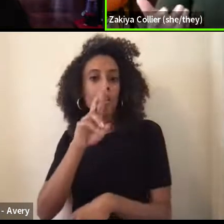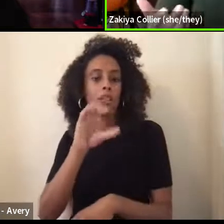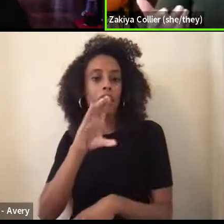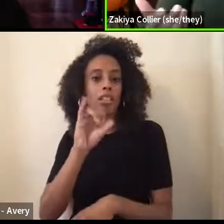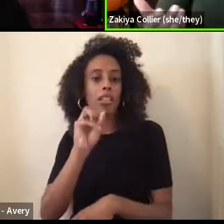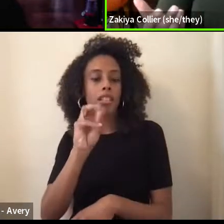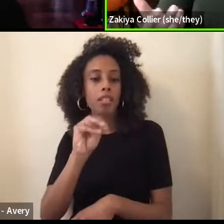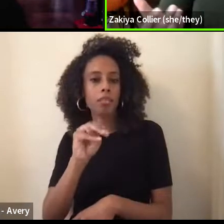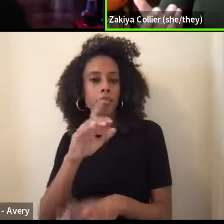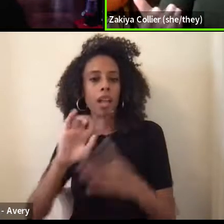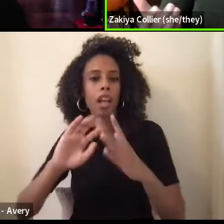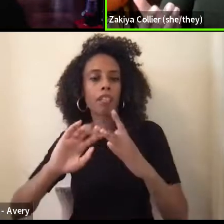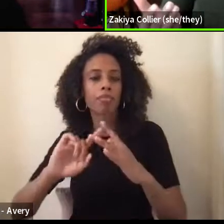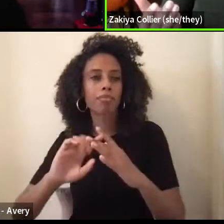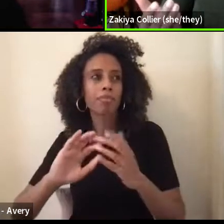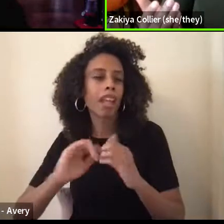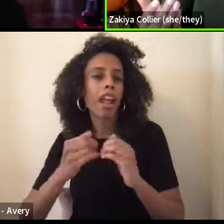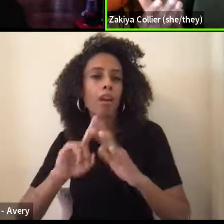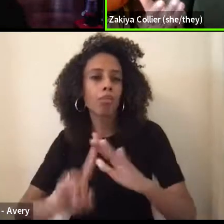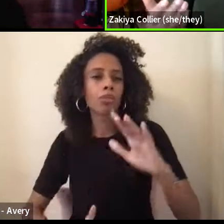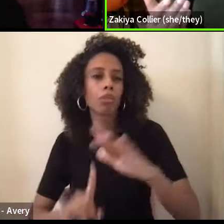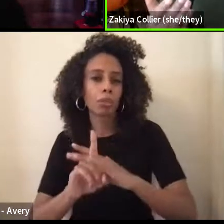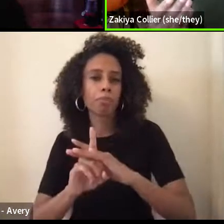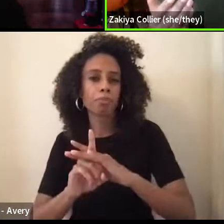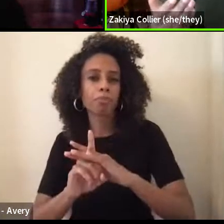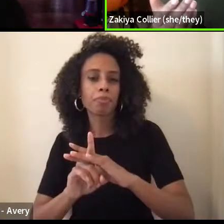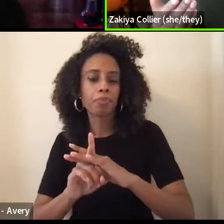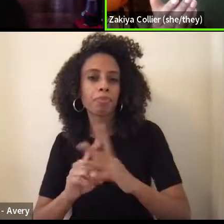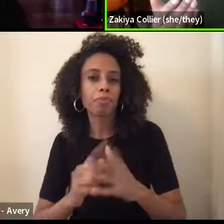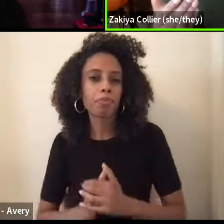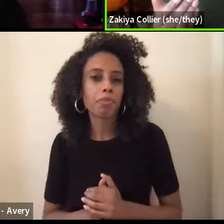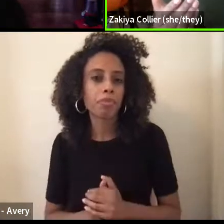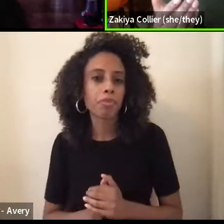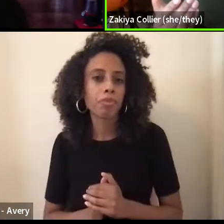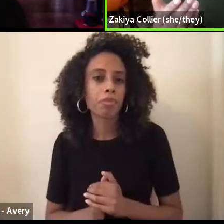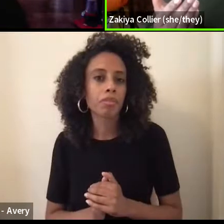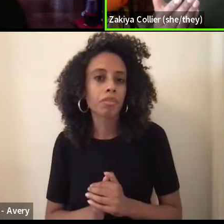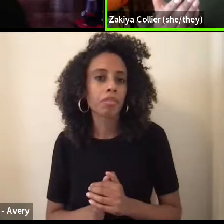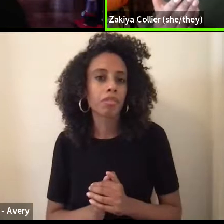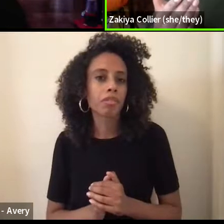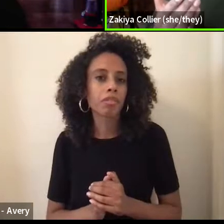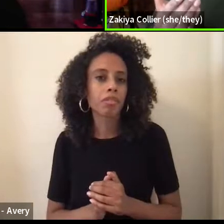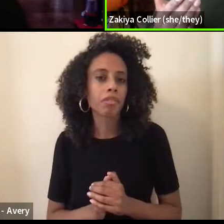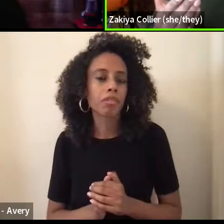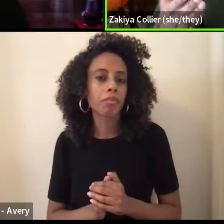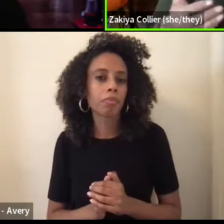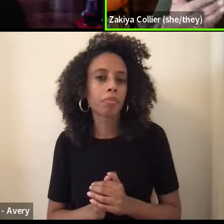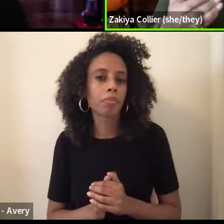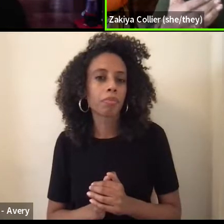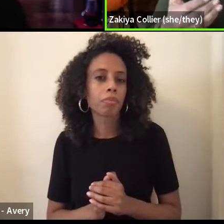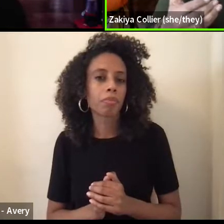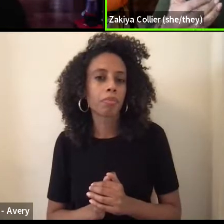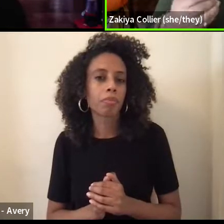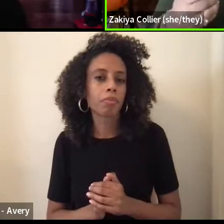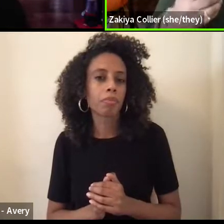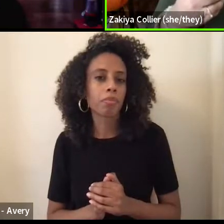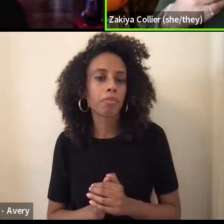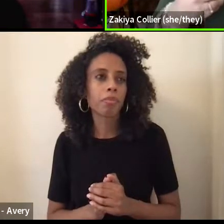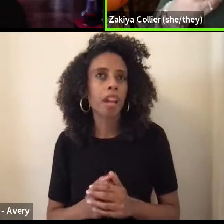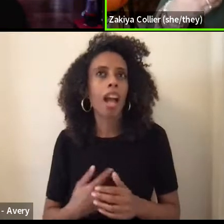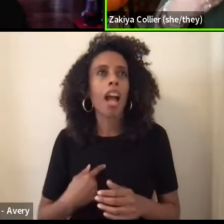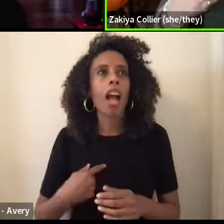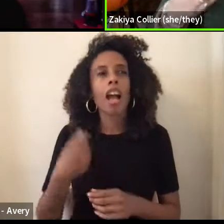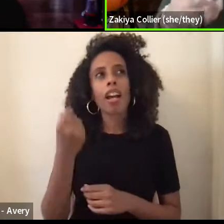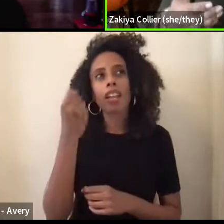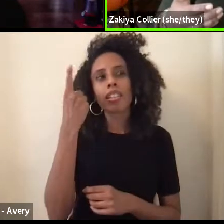shows up. Um, I've understood it as being nuanced and